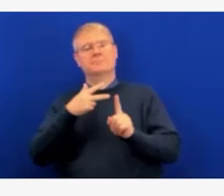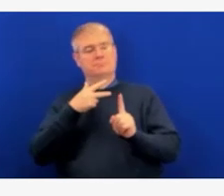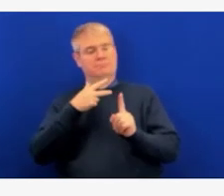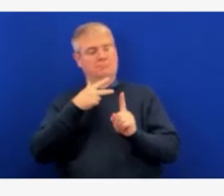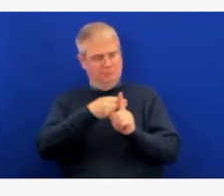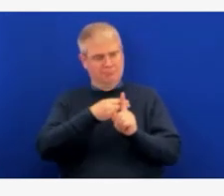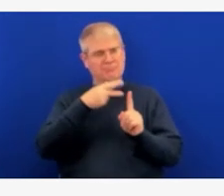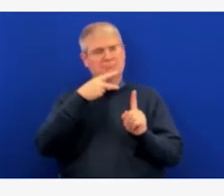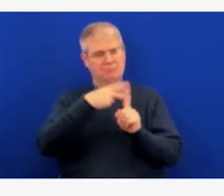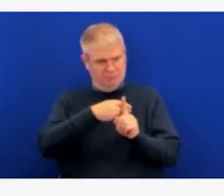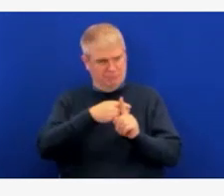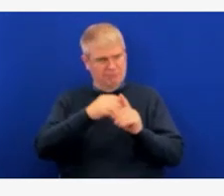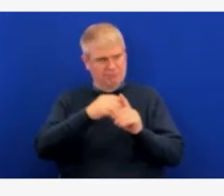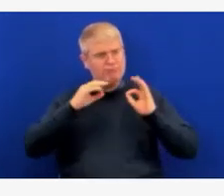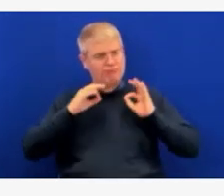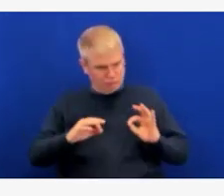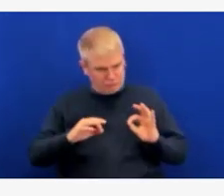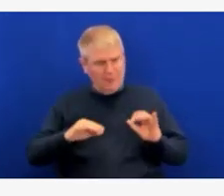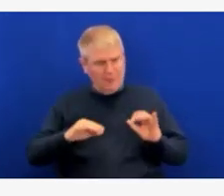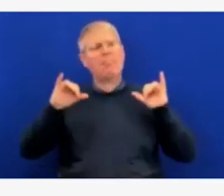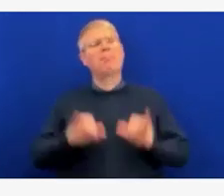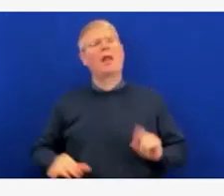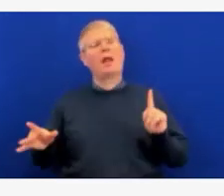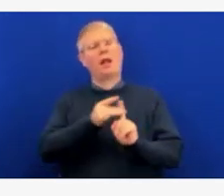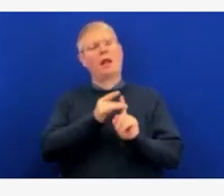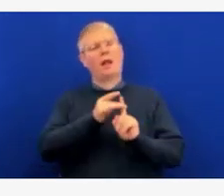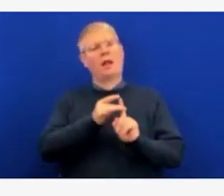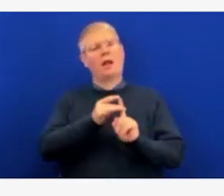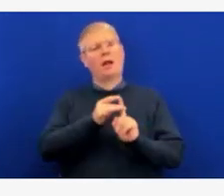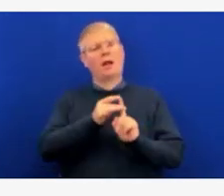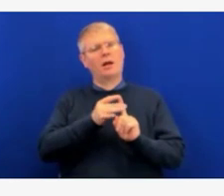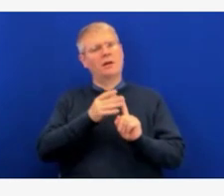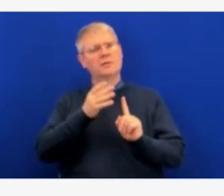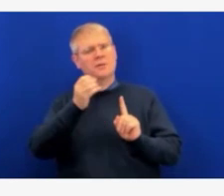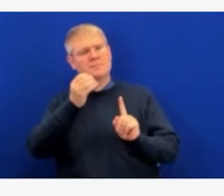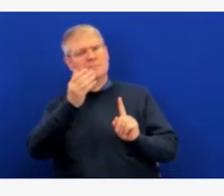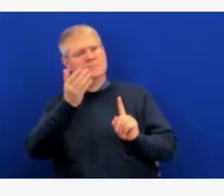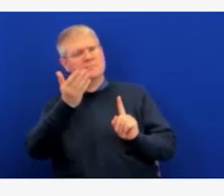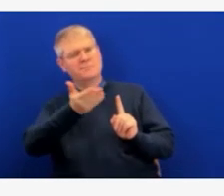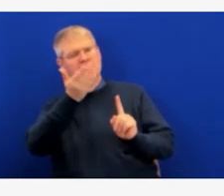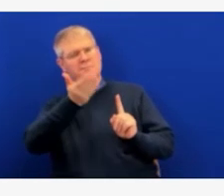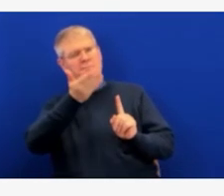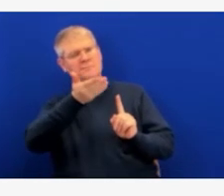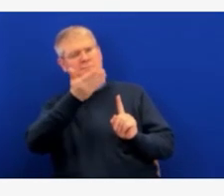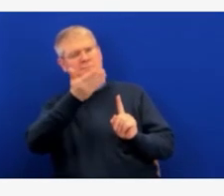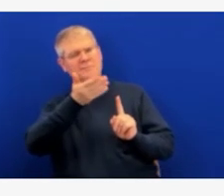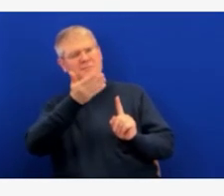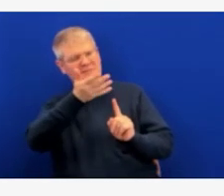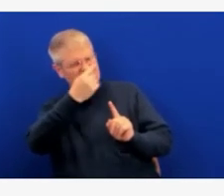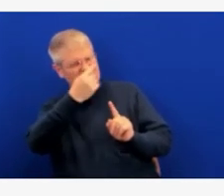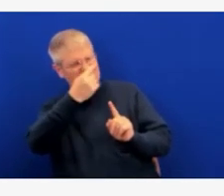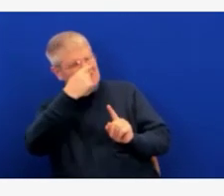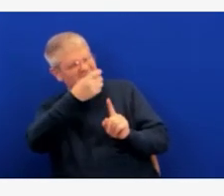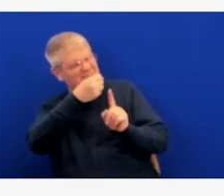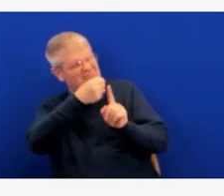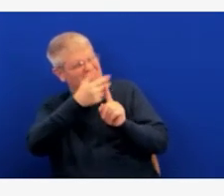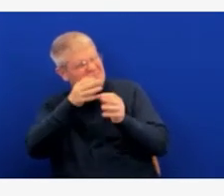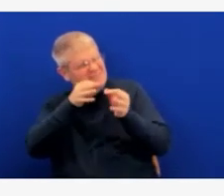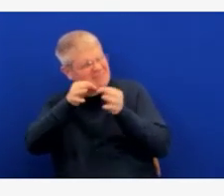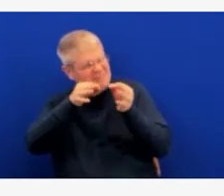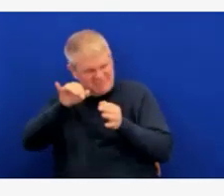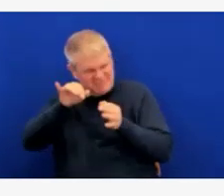in Idaho, I think it would be helpful to know what it looks like in the post-infection group,